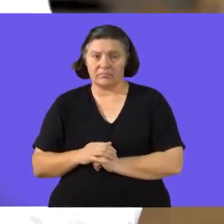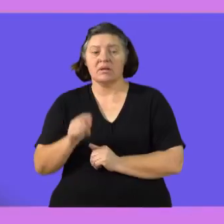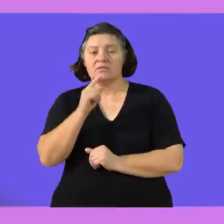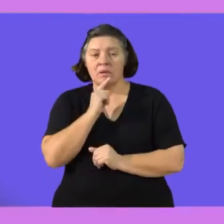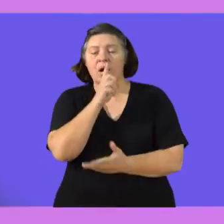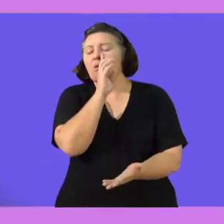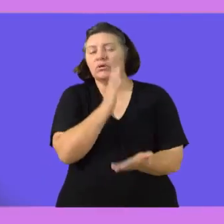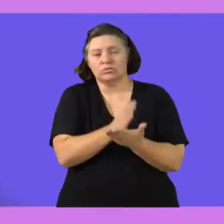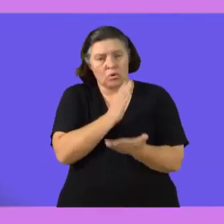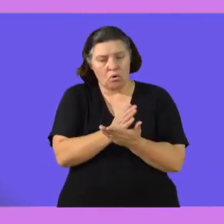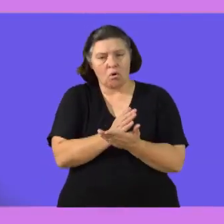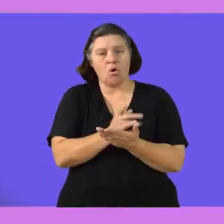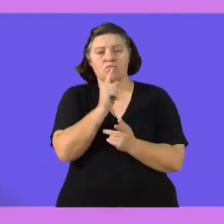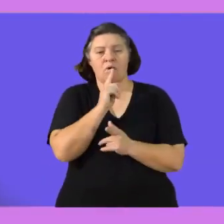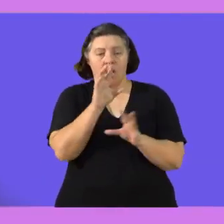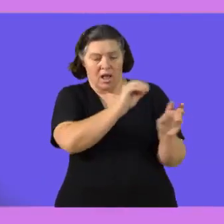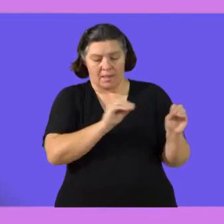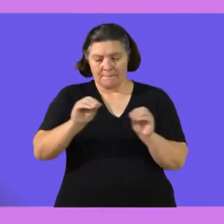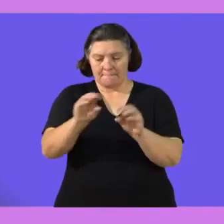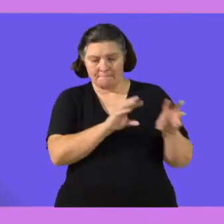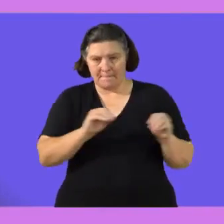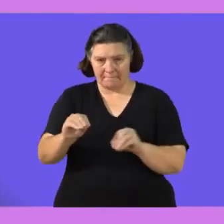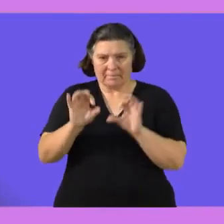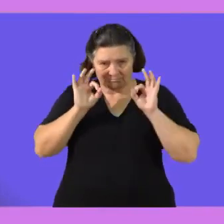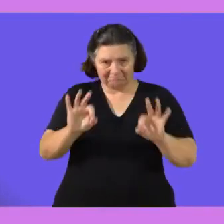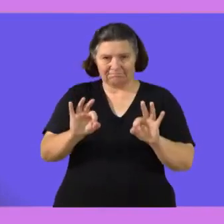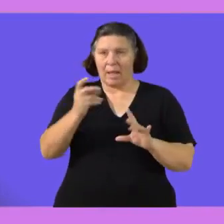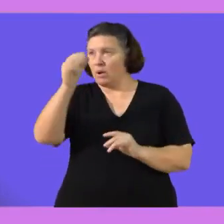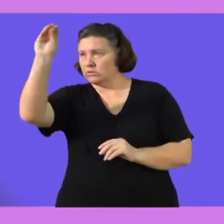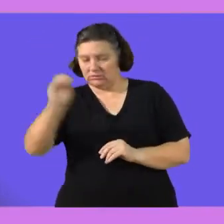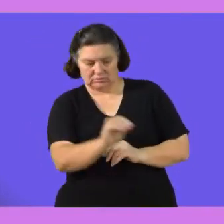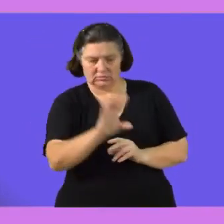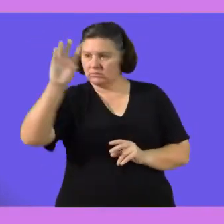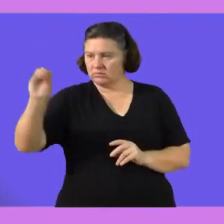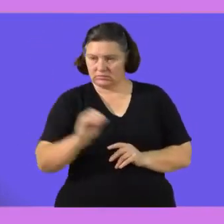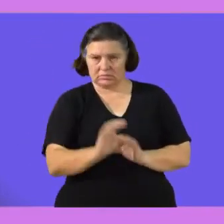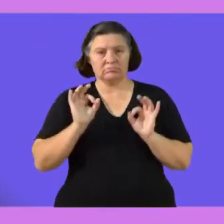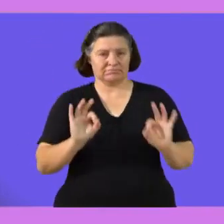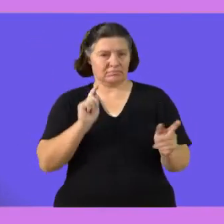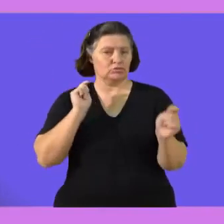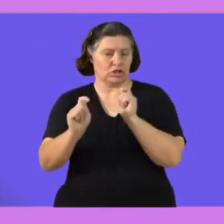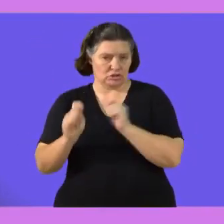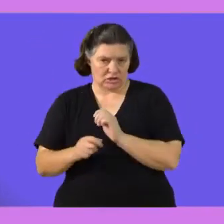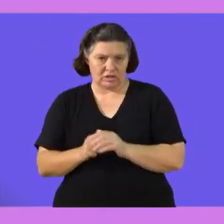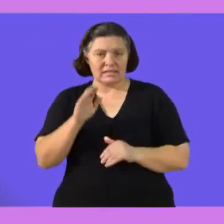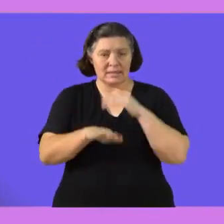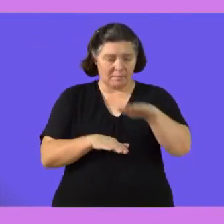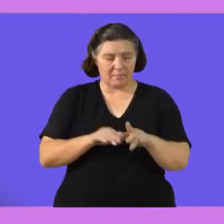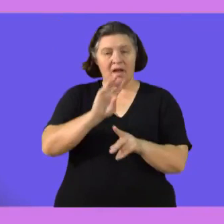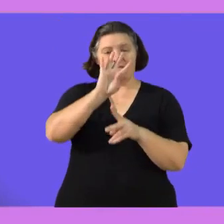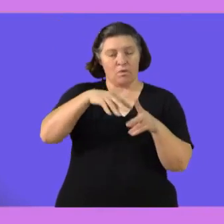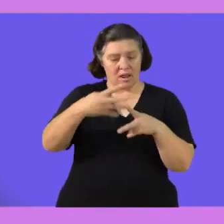i indicated here make sure that you correctly substitute into a formula right step one formula